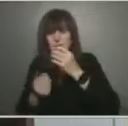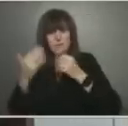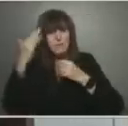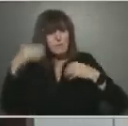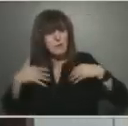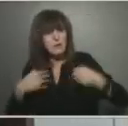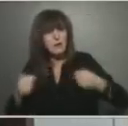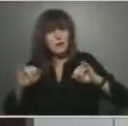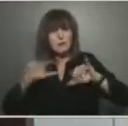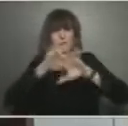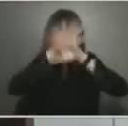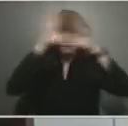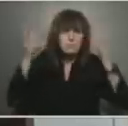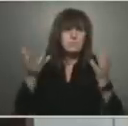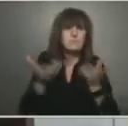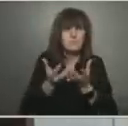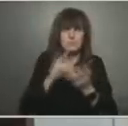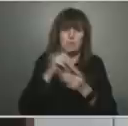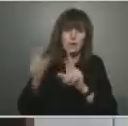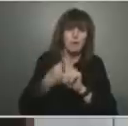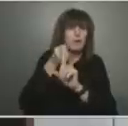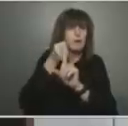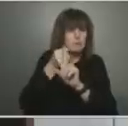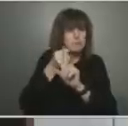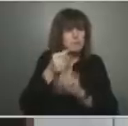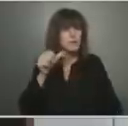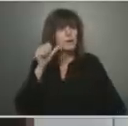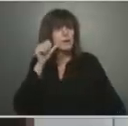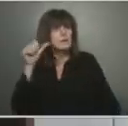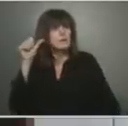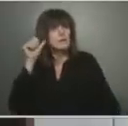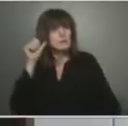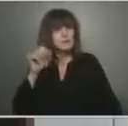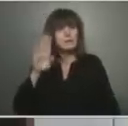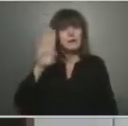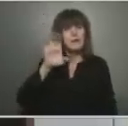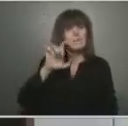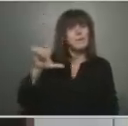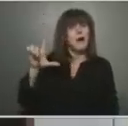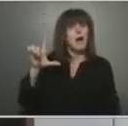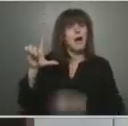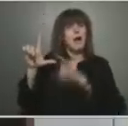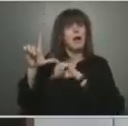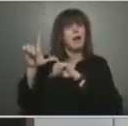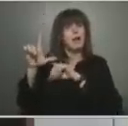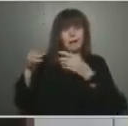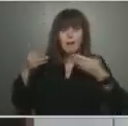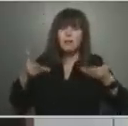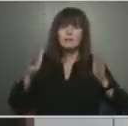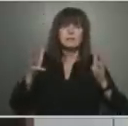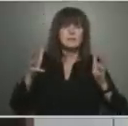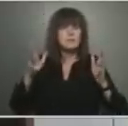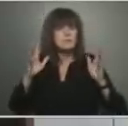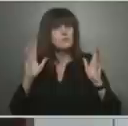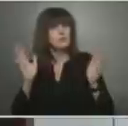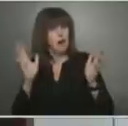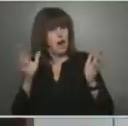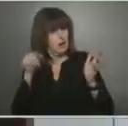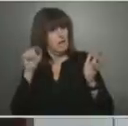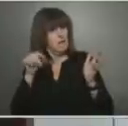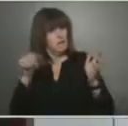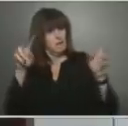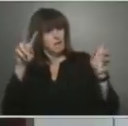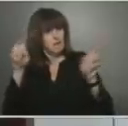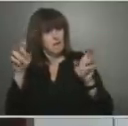Let's Talk Day may have been yesterday, let's keep the conversation going every day. Check in on your